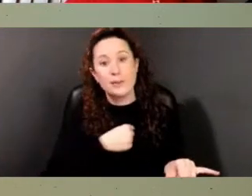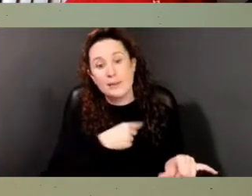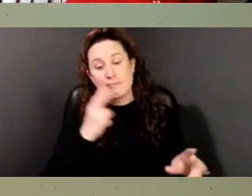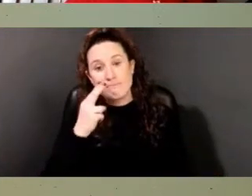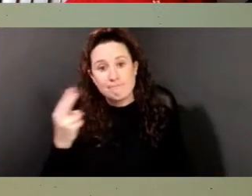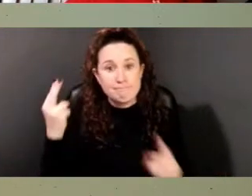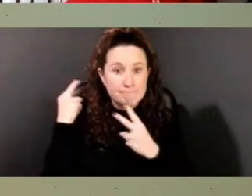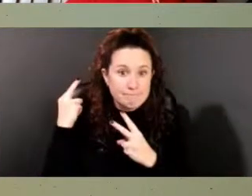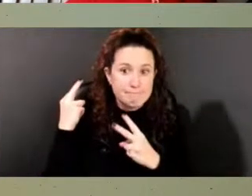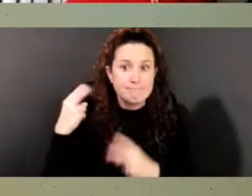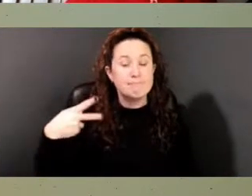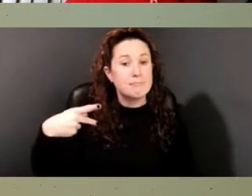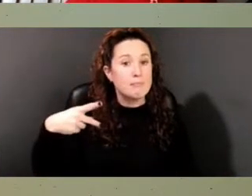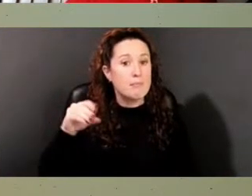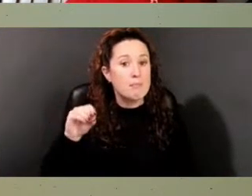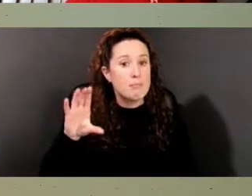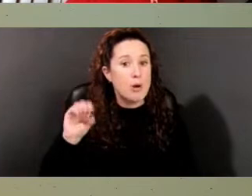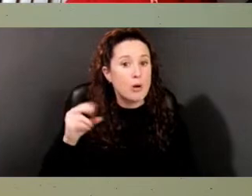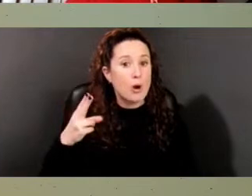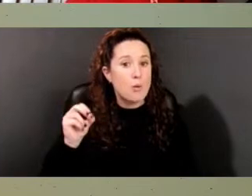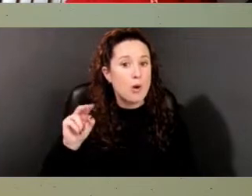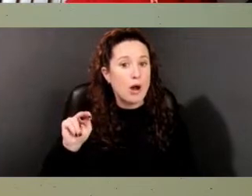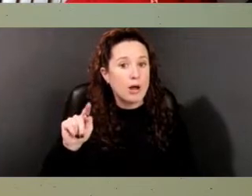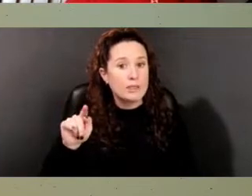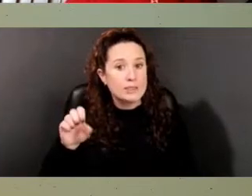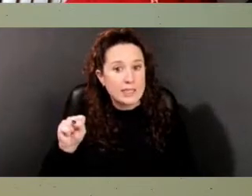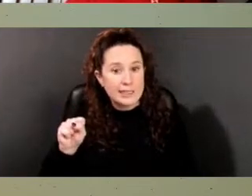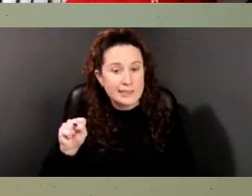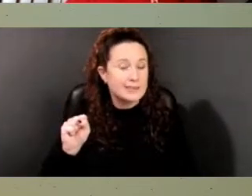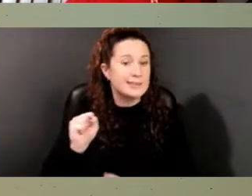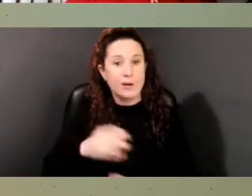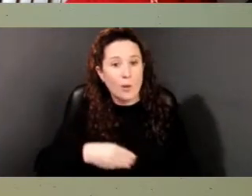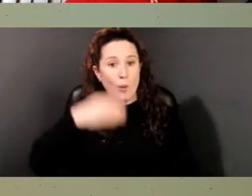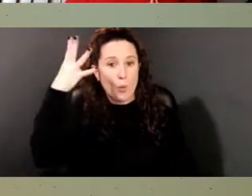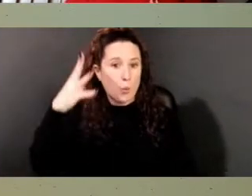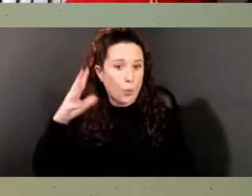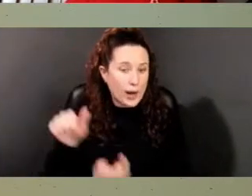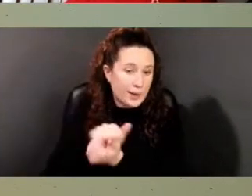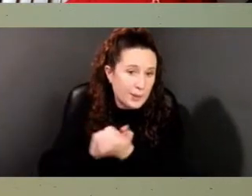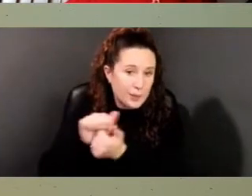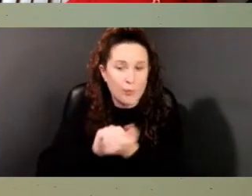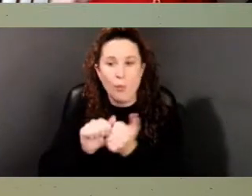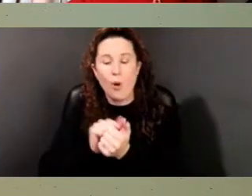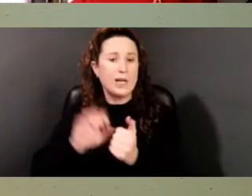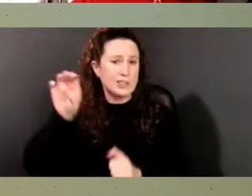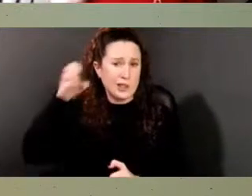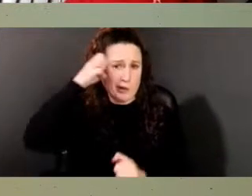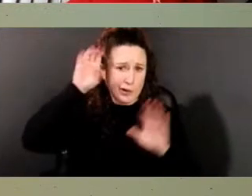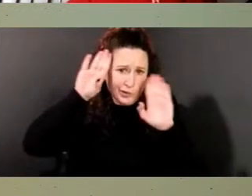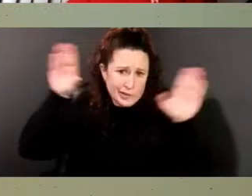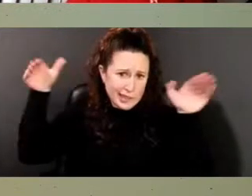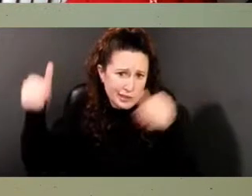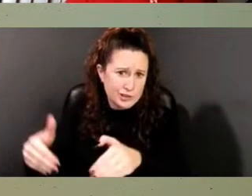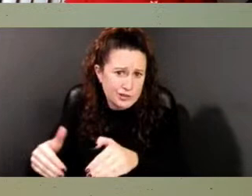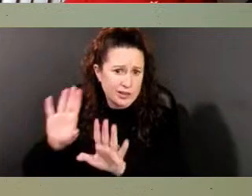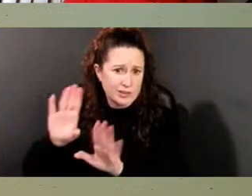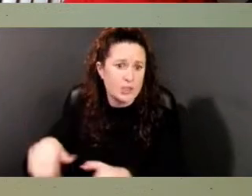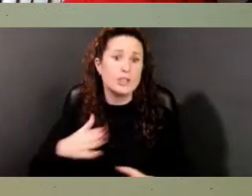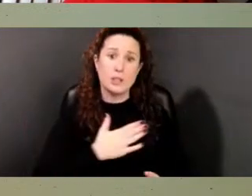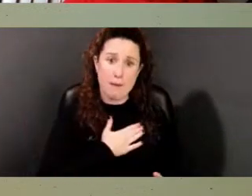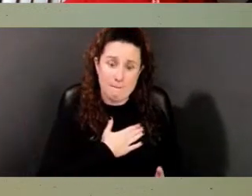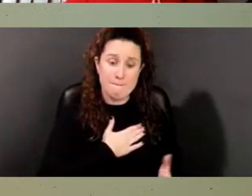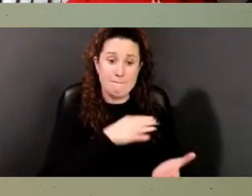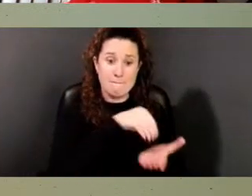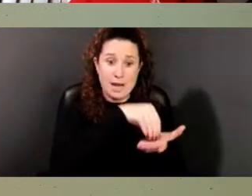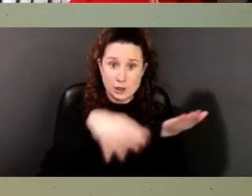Pocahontas story, right, some whitewashed Eurocentric colonial settler story. So my students and I, we went to Ghana to celebrate the year of